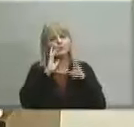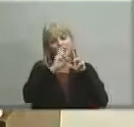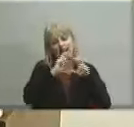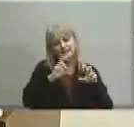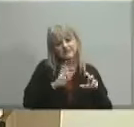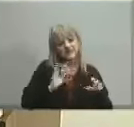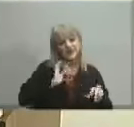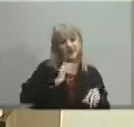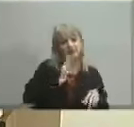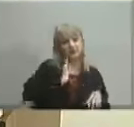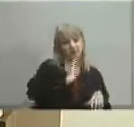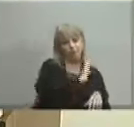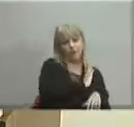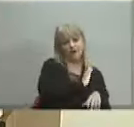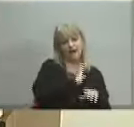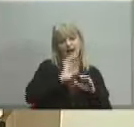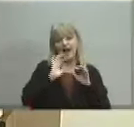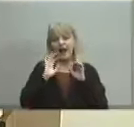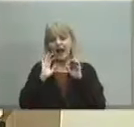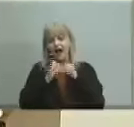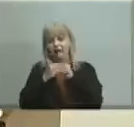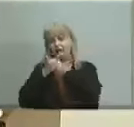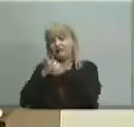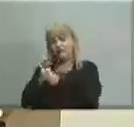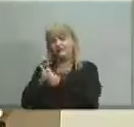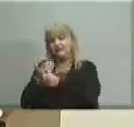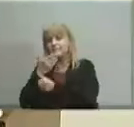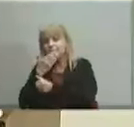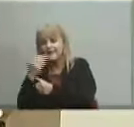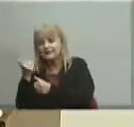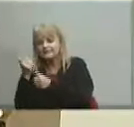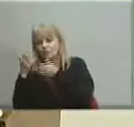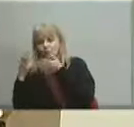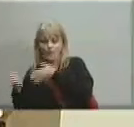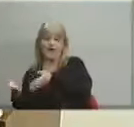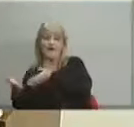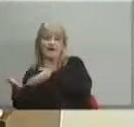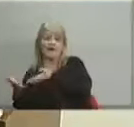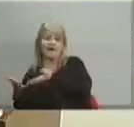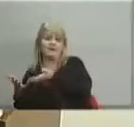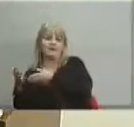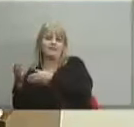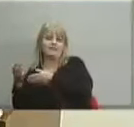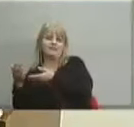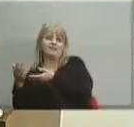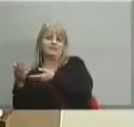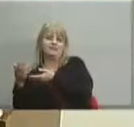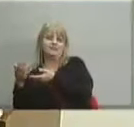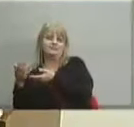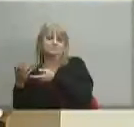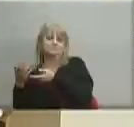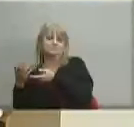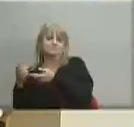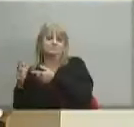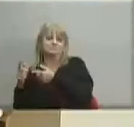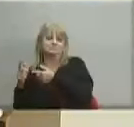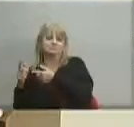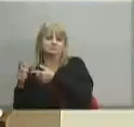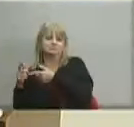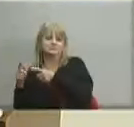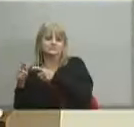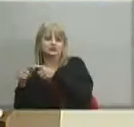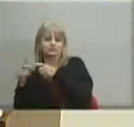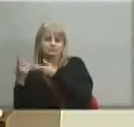um board best practices and how we spend our time and structure our discussion so um appreciate everybody's um